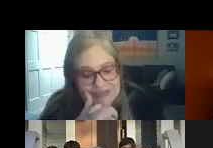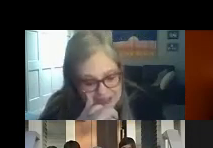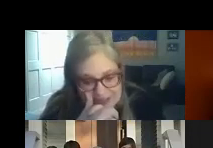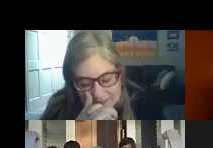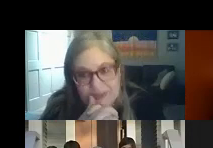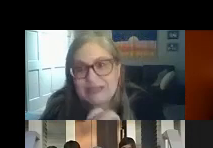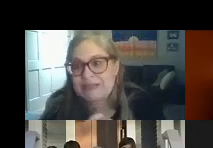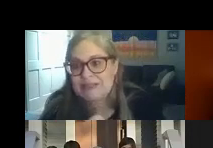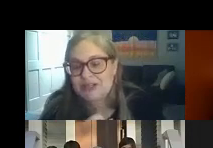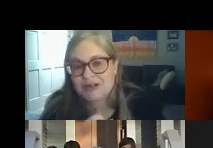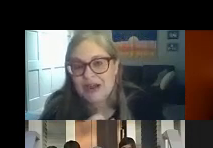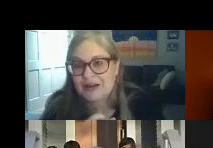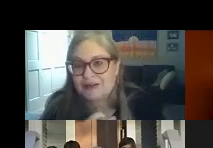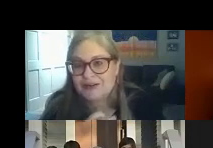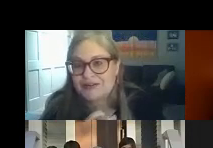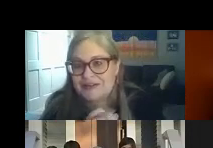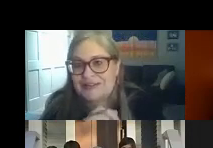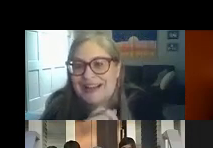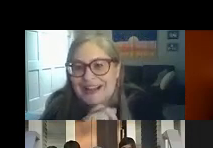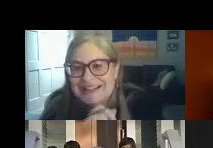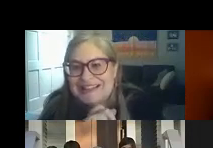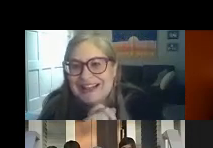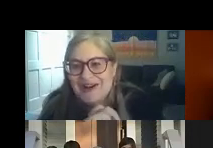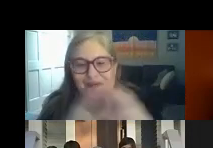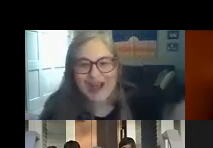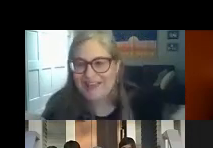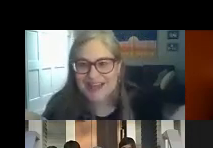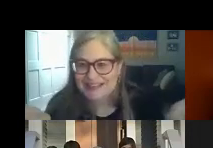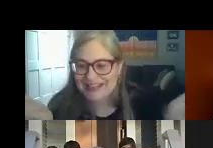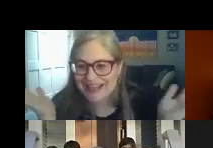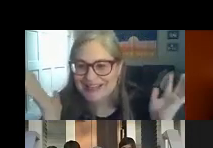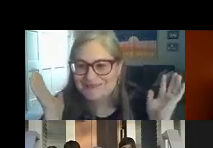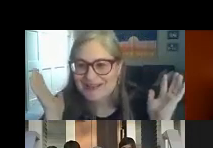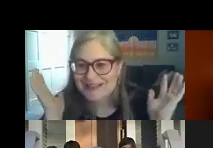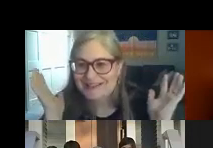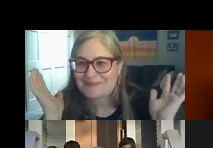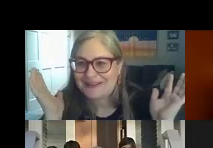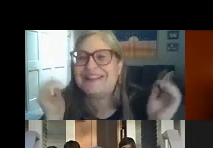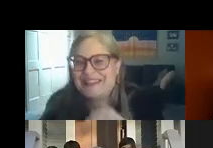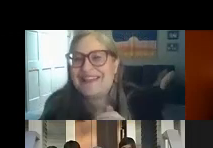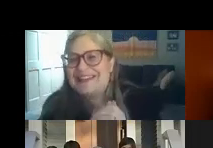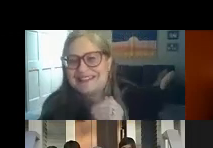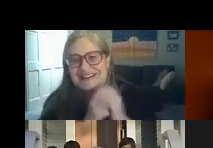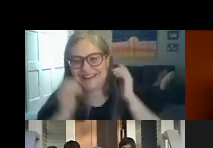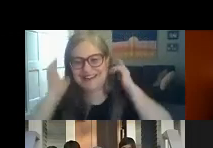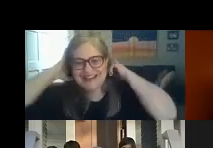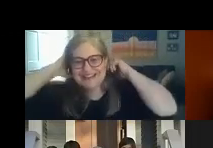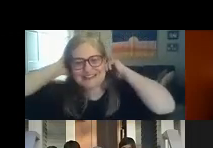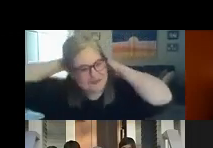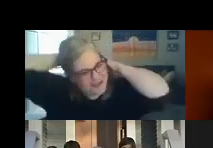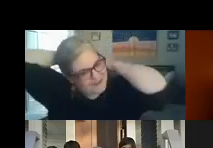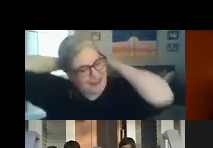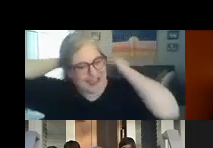meetings and it's the pe teacher i don't understand why that's the case but the thank you cheryl